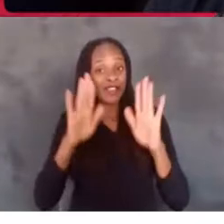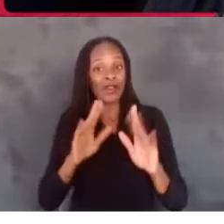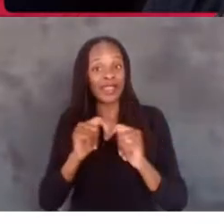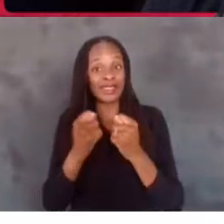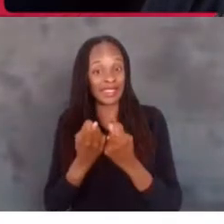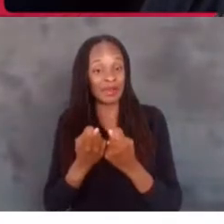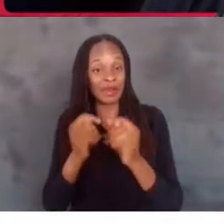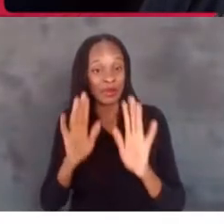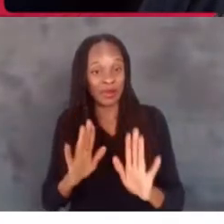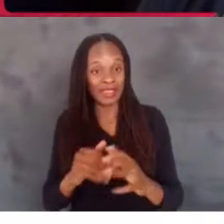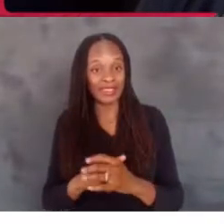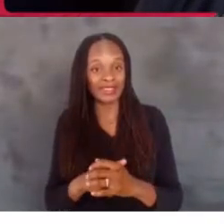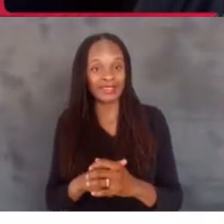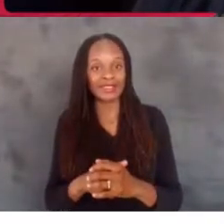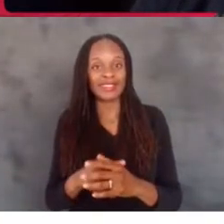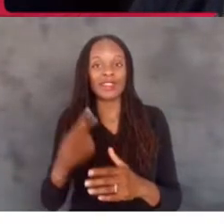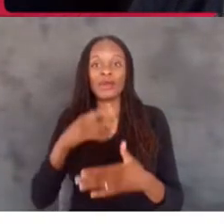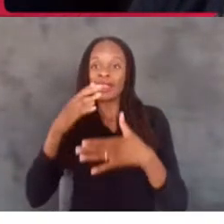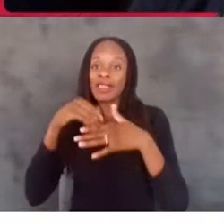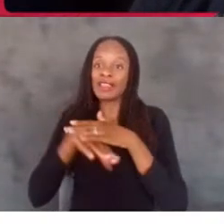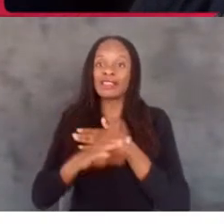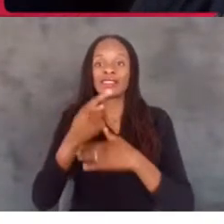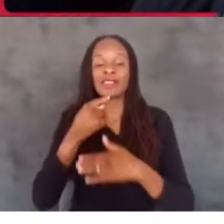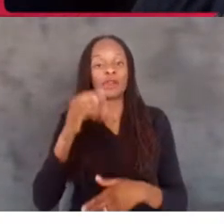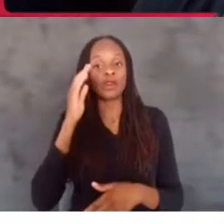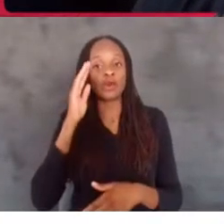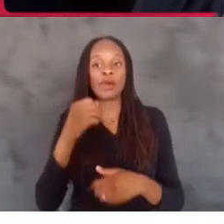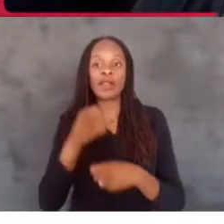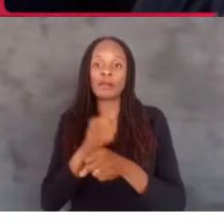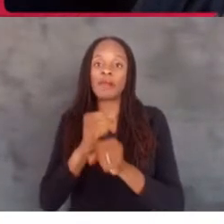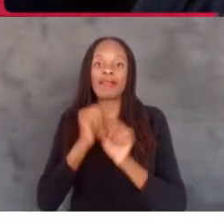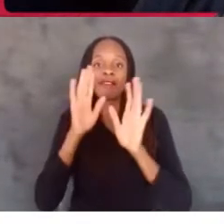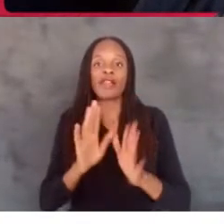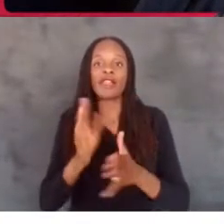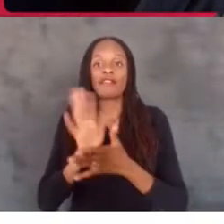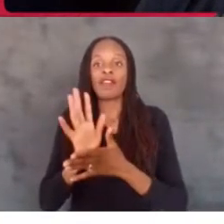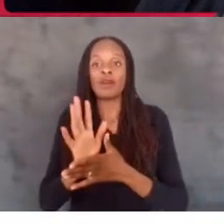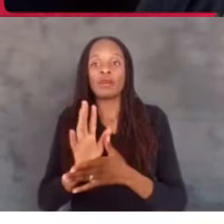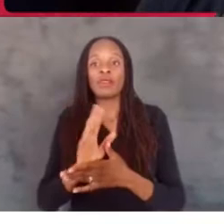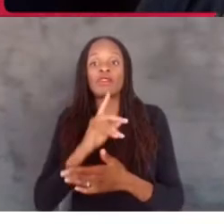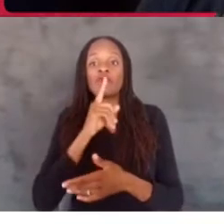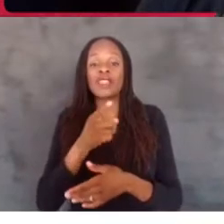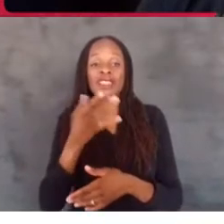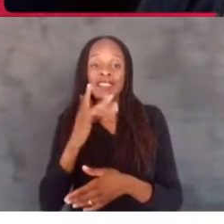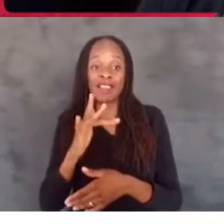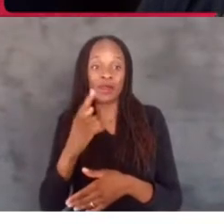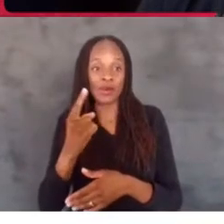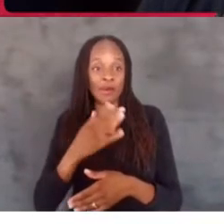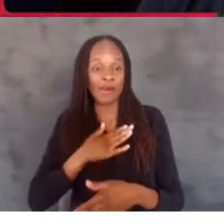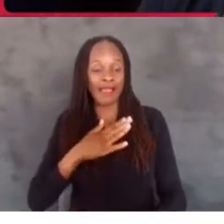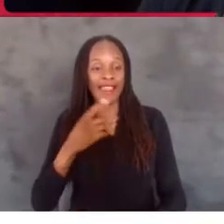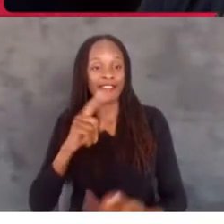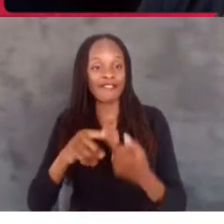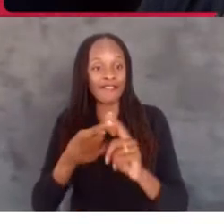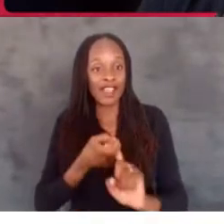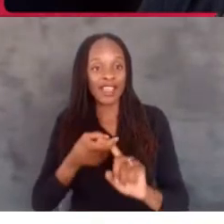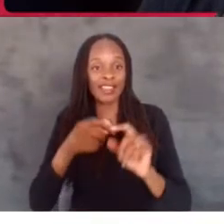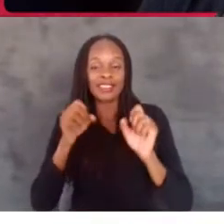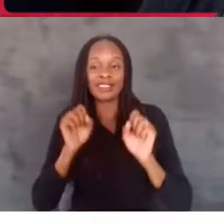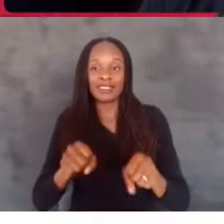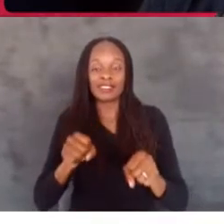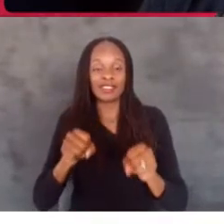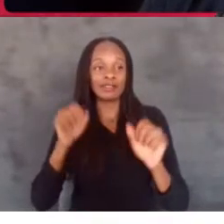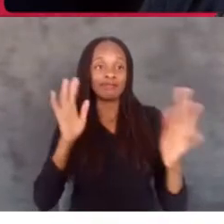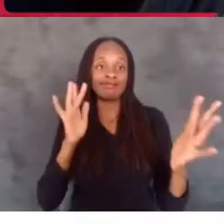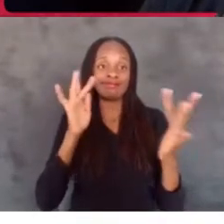was amazing. And we went in there going, we're going to make a really great film. And we were so lucky. One of my friends was able to reach out to Panavision